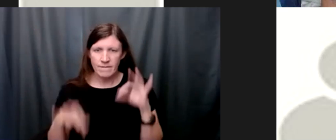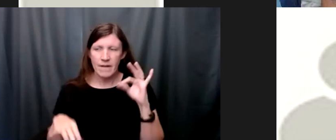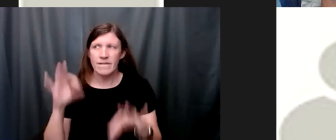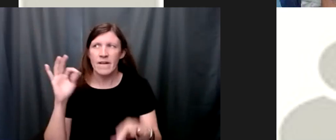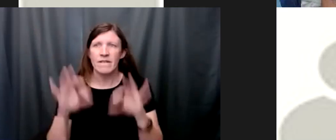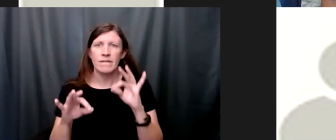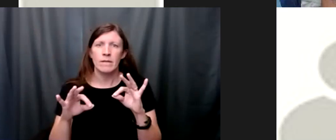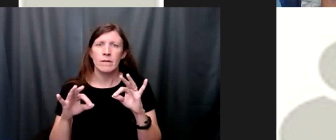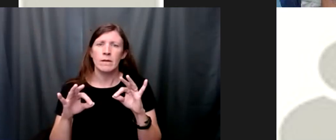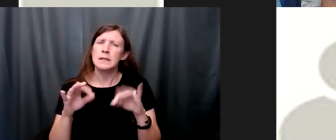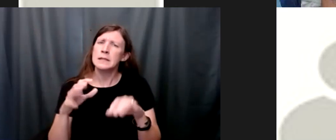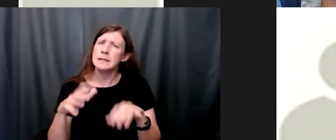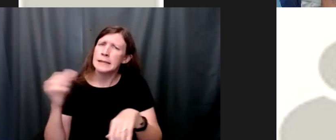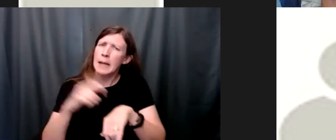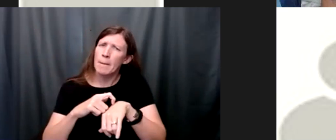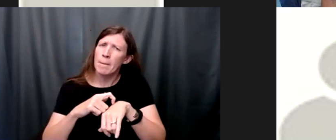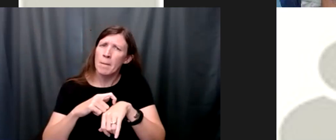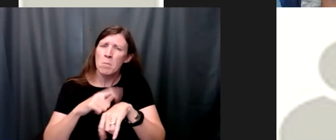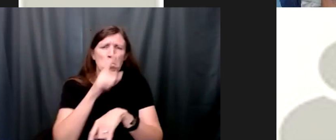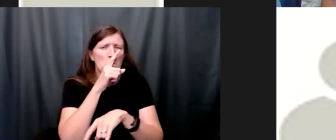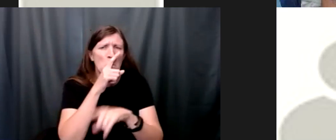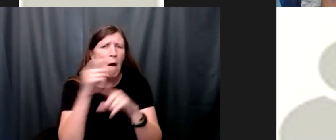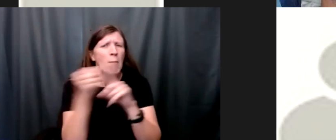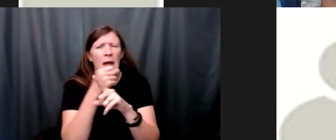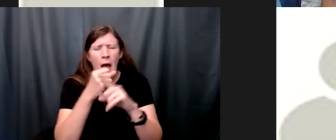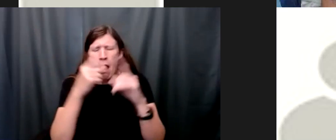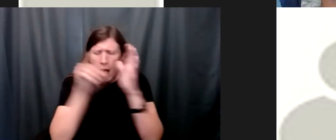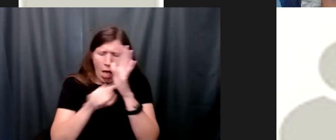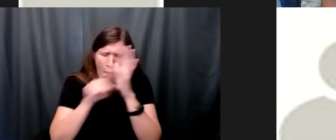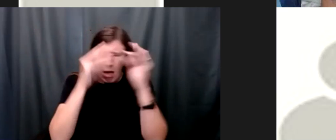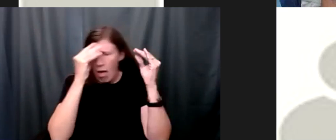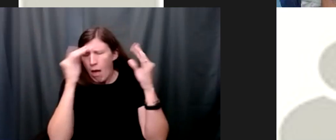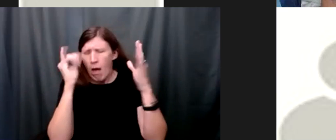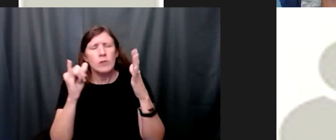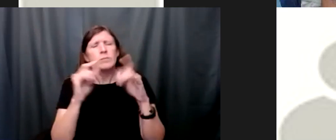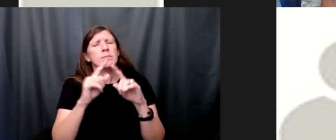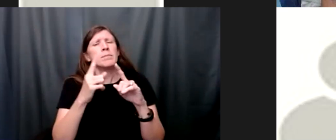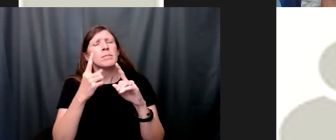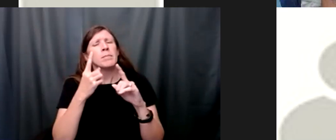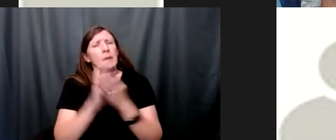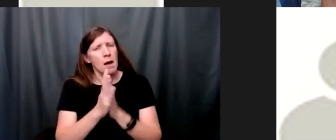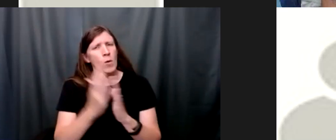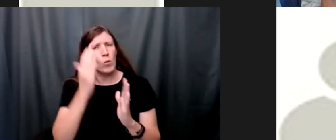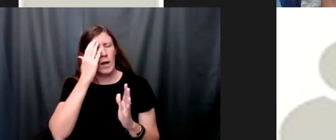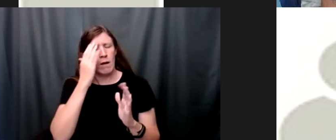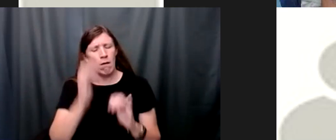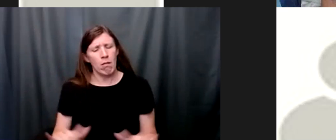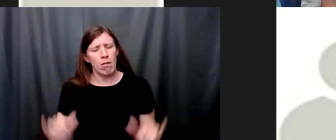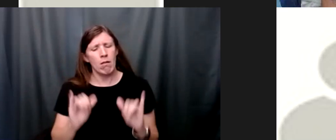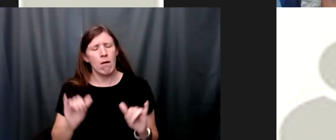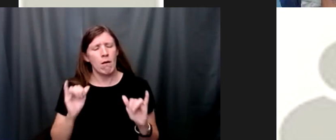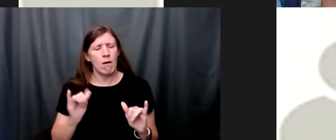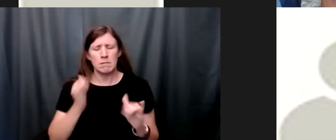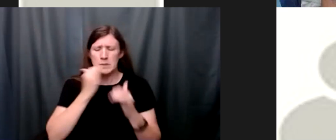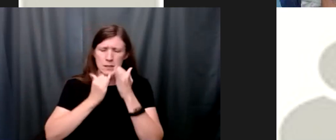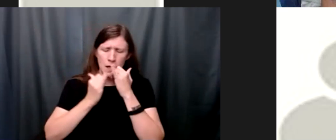beating yourself up not heaping more guilt on yourself but just becoming aware of patterns and habits and mistakes so that you